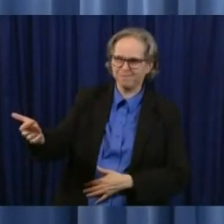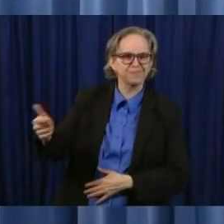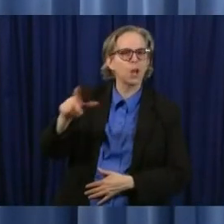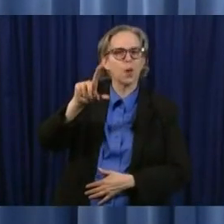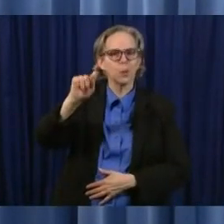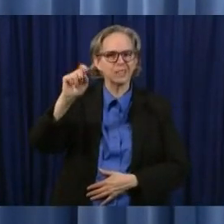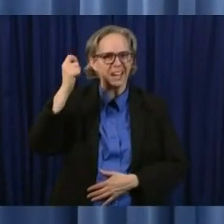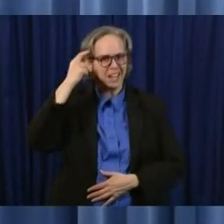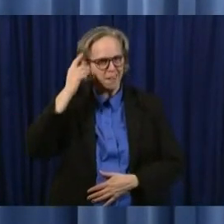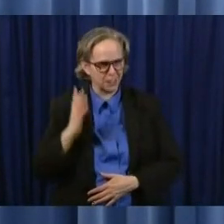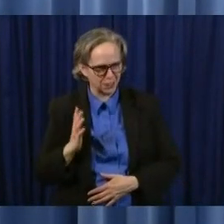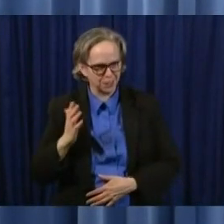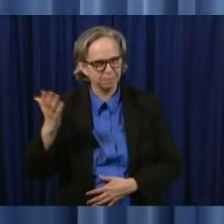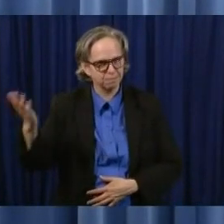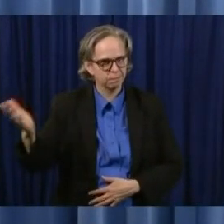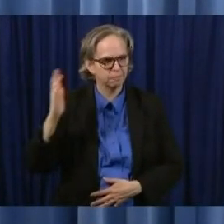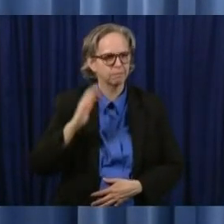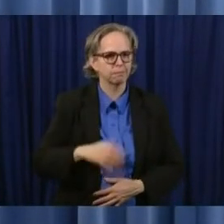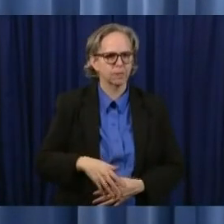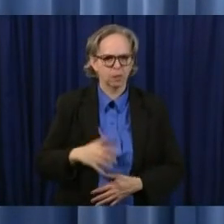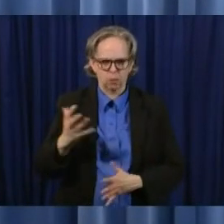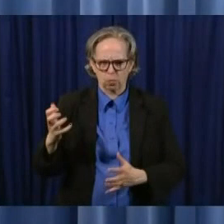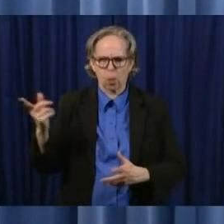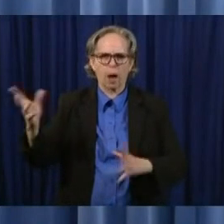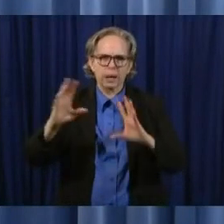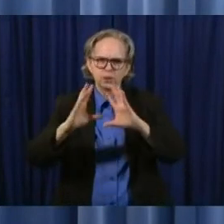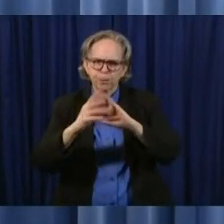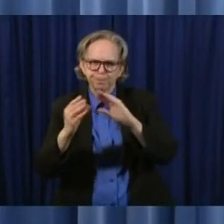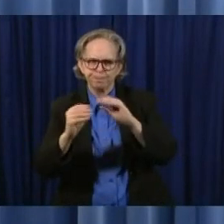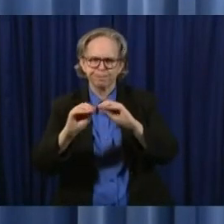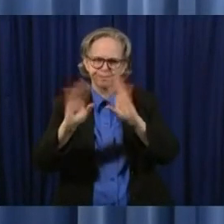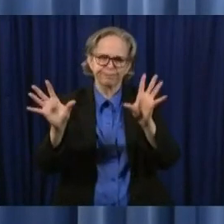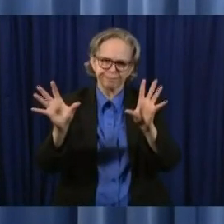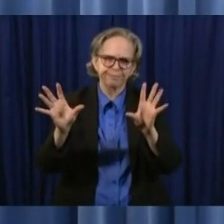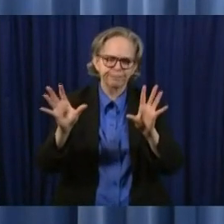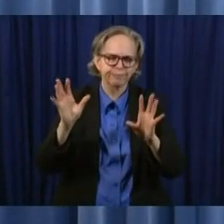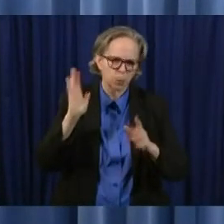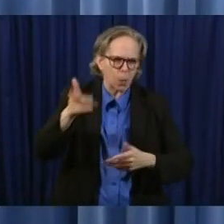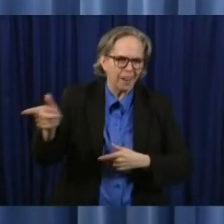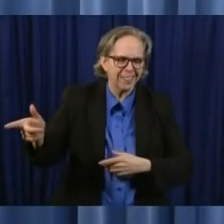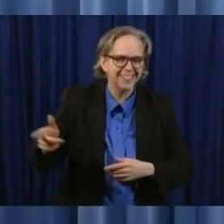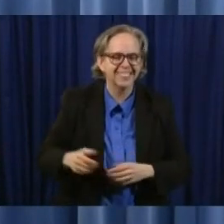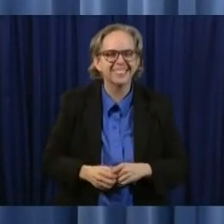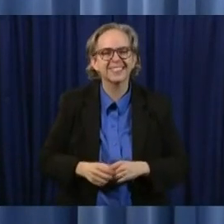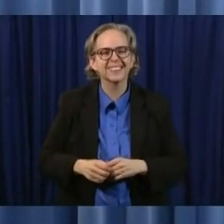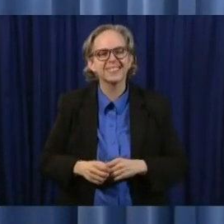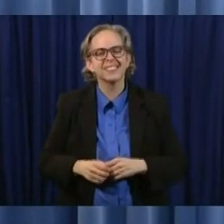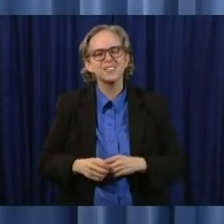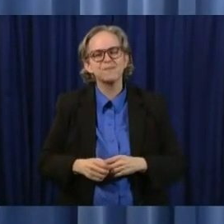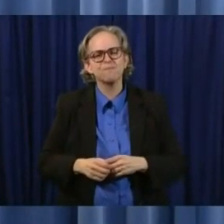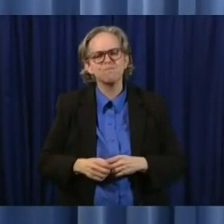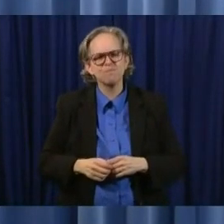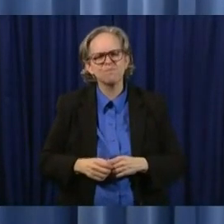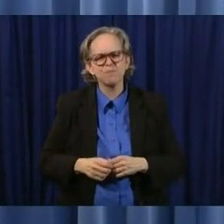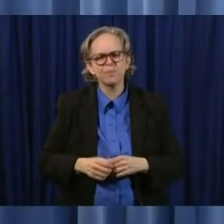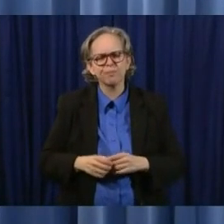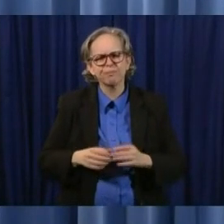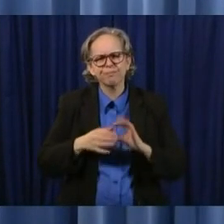and to try to clarify and he will clarify the issue in regard to